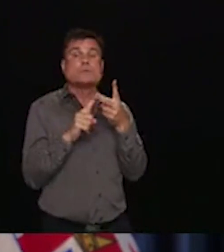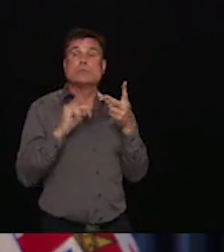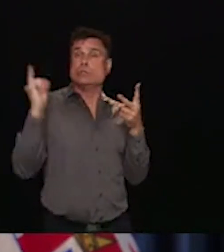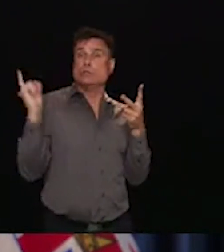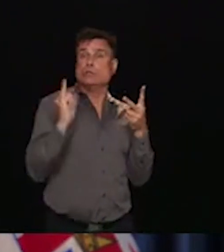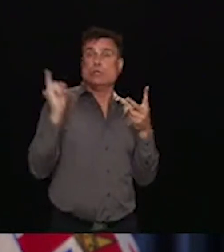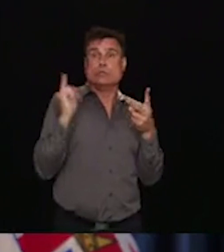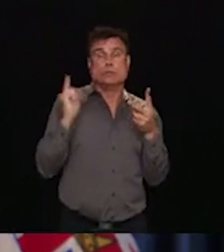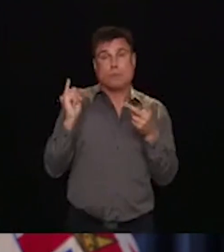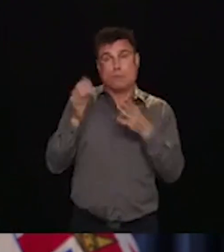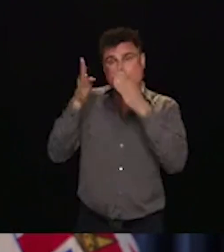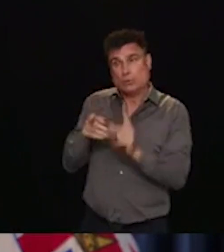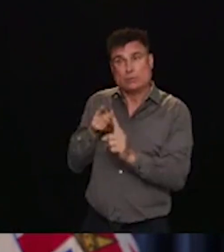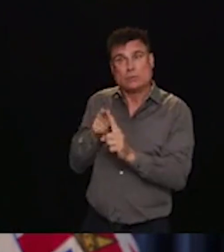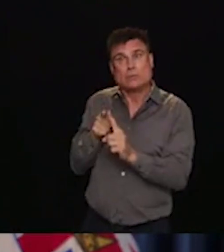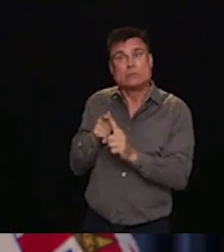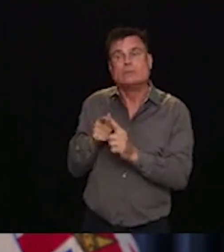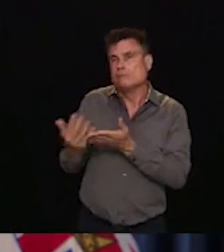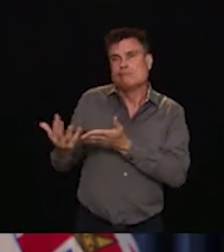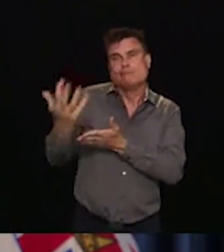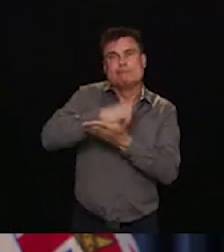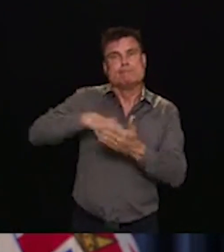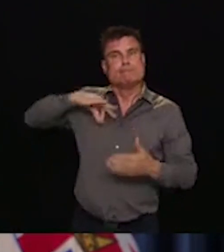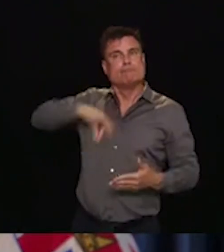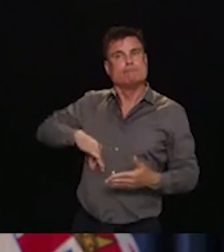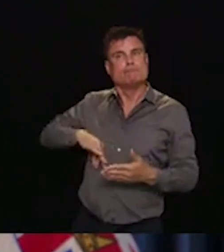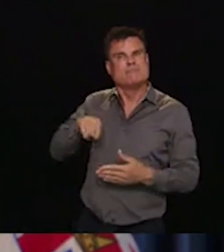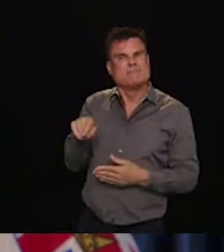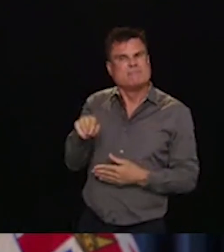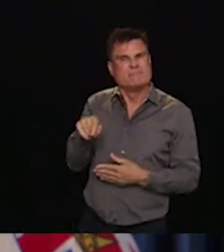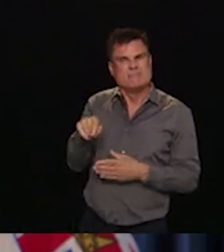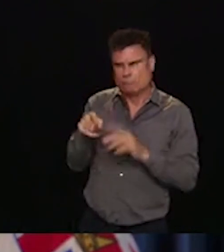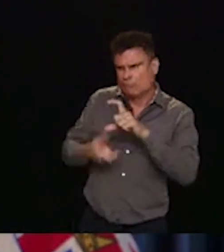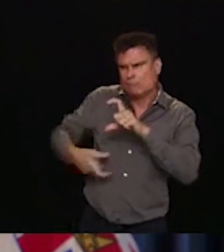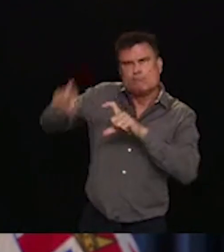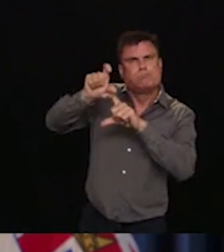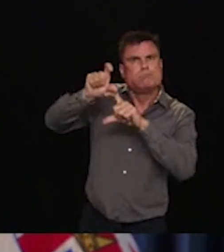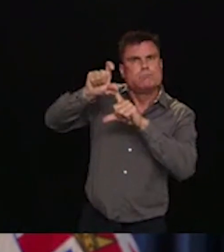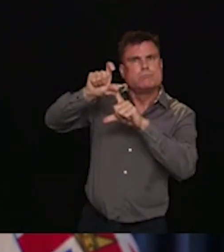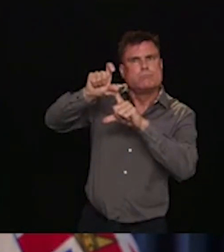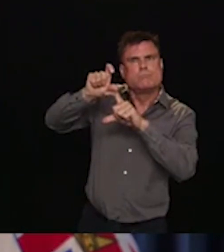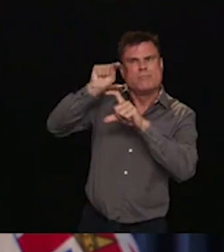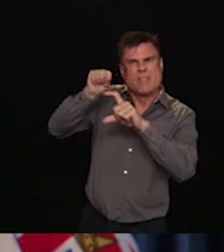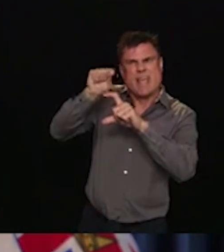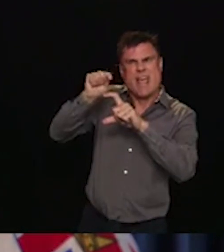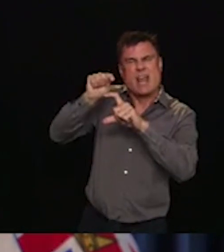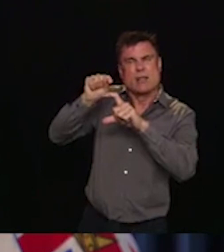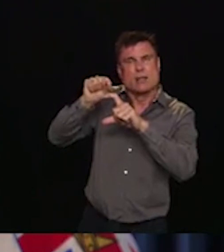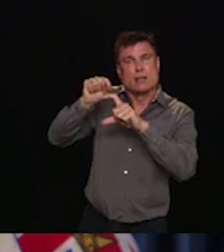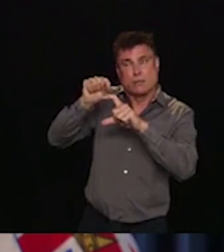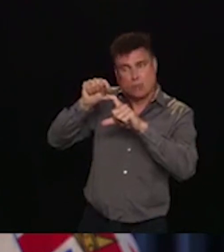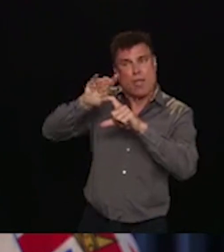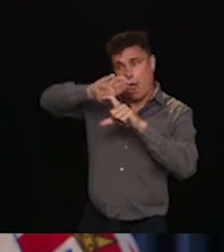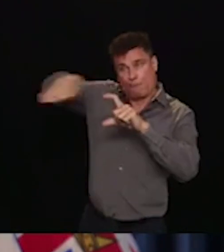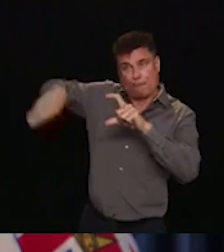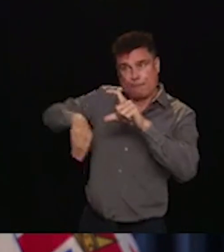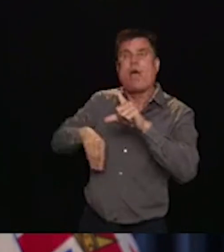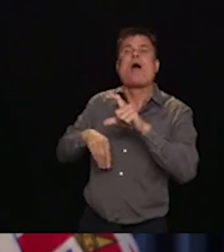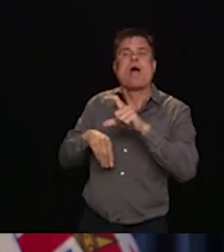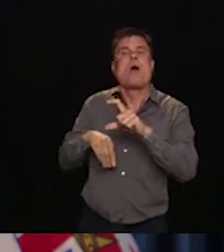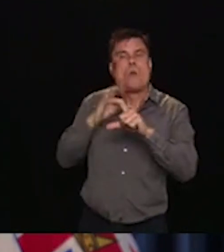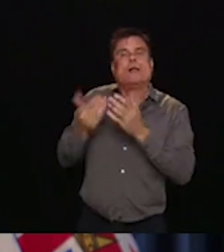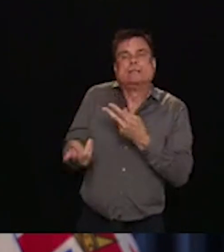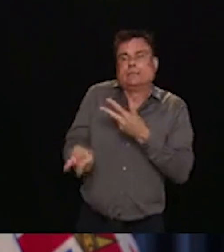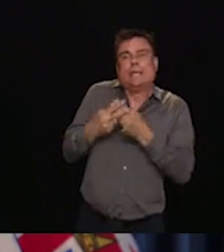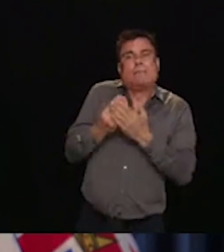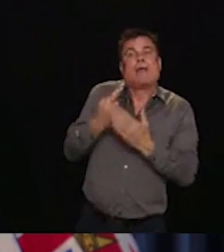certainly strongly encourage brokers to pass those cost savings on to strata corporations. As I've said, this is a complex